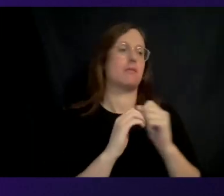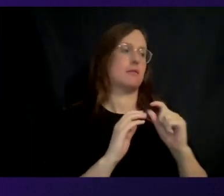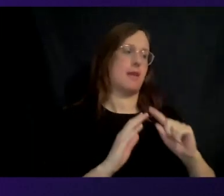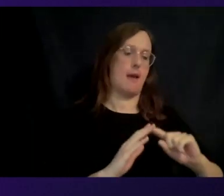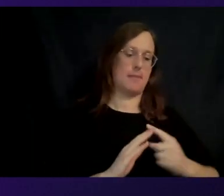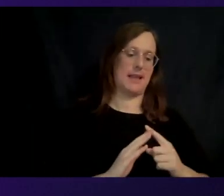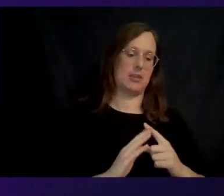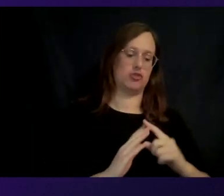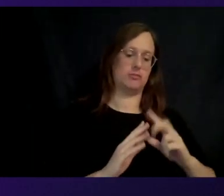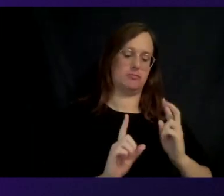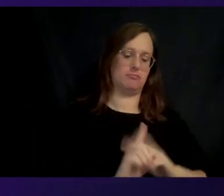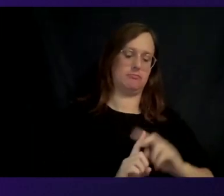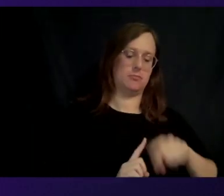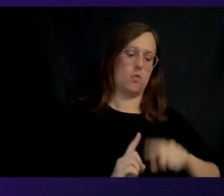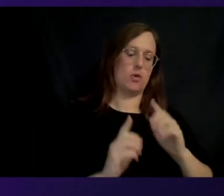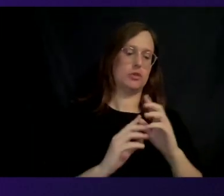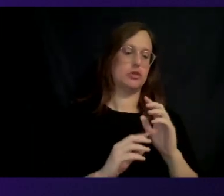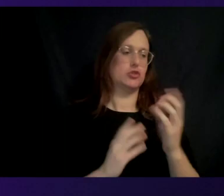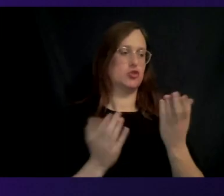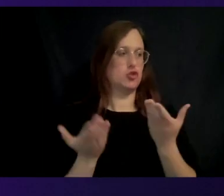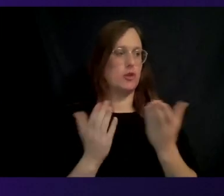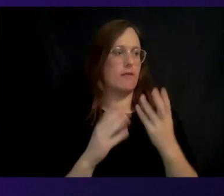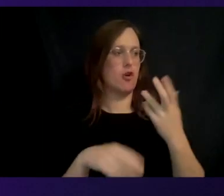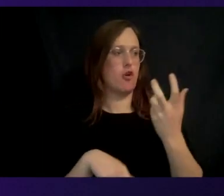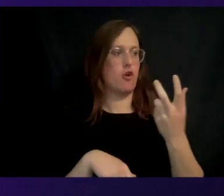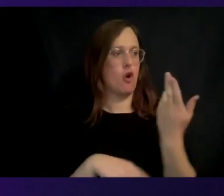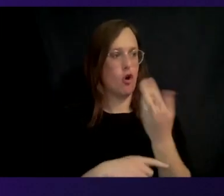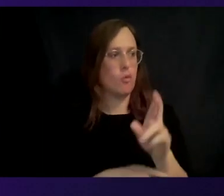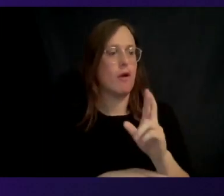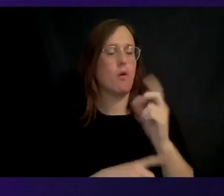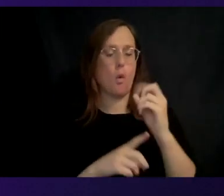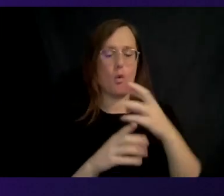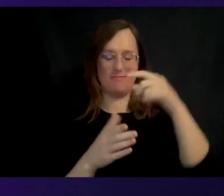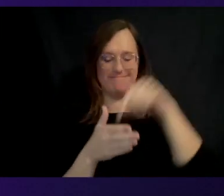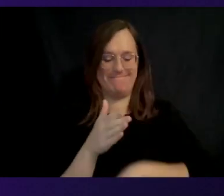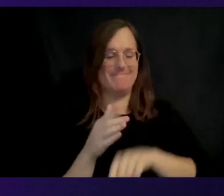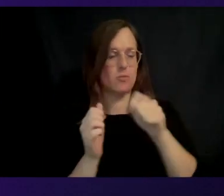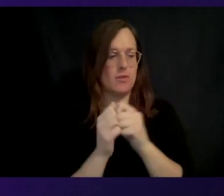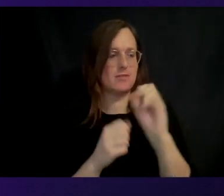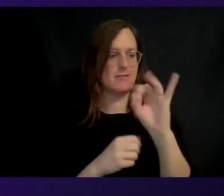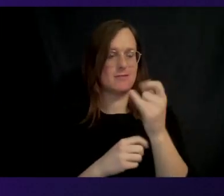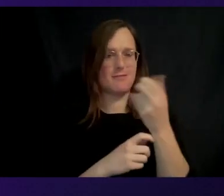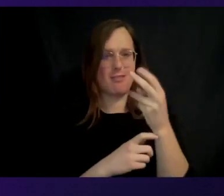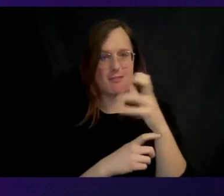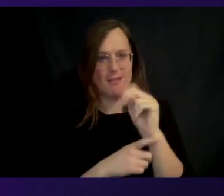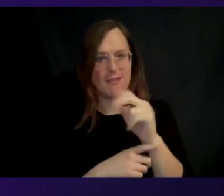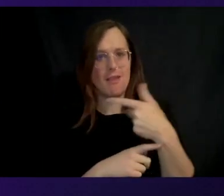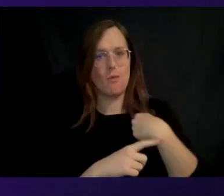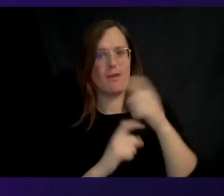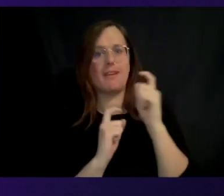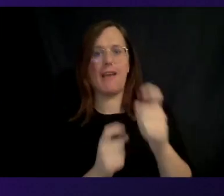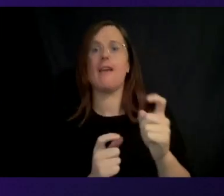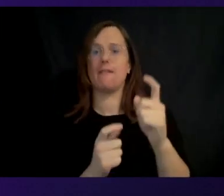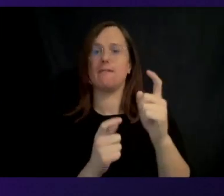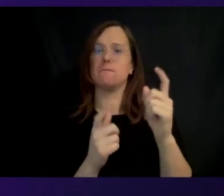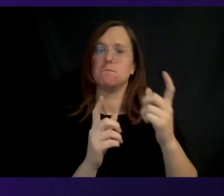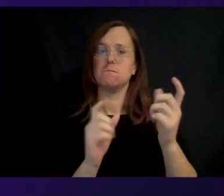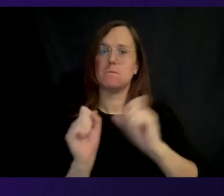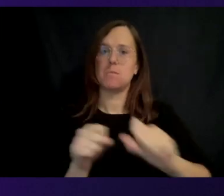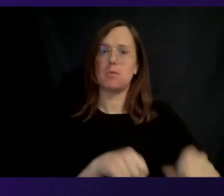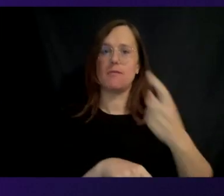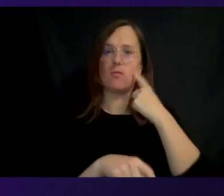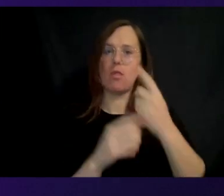in the server hardware, or deeply embedded into the silicon, it gives us the ability to build leading edge state-of-the-art